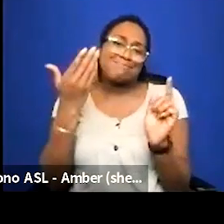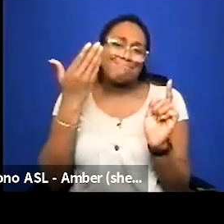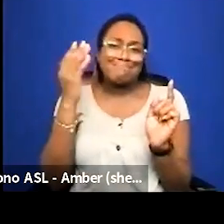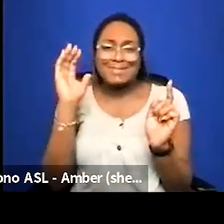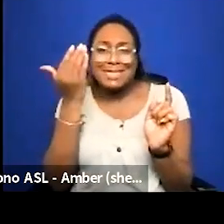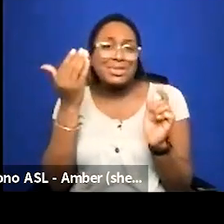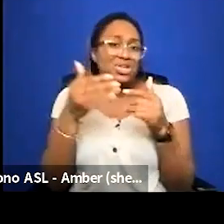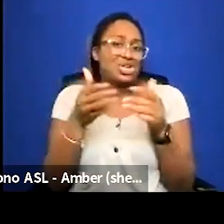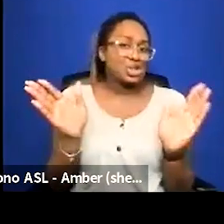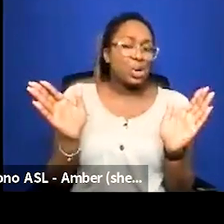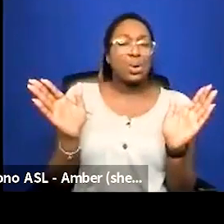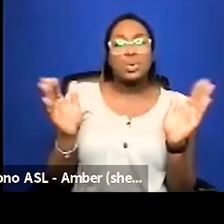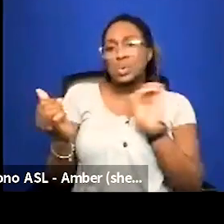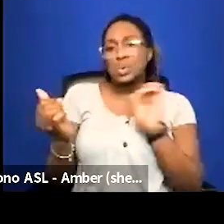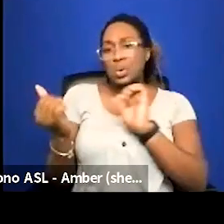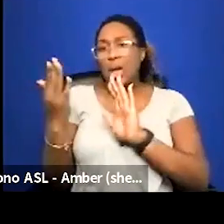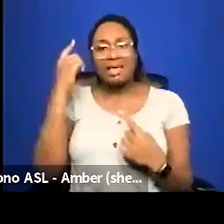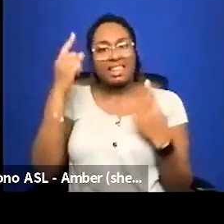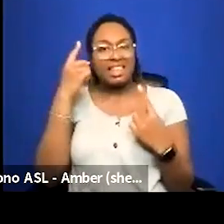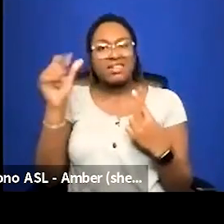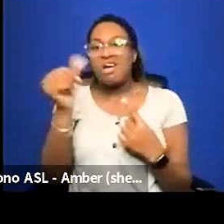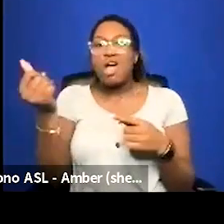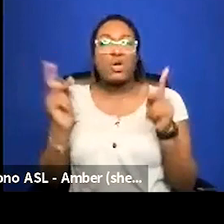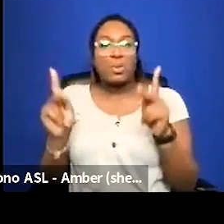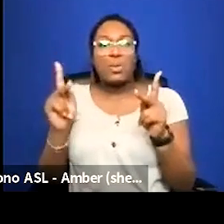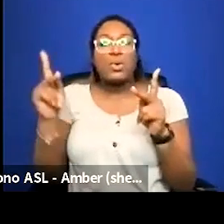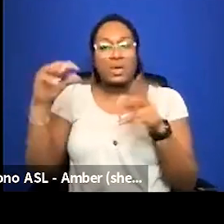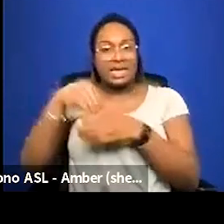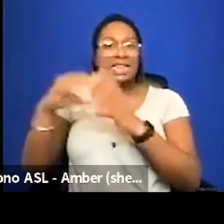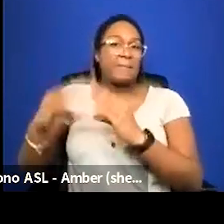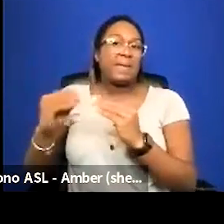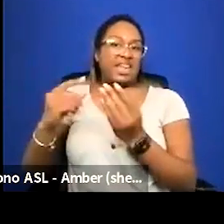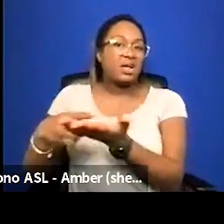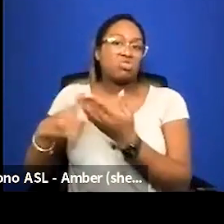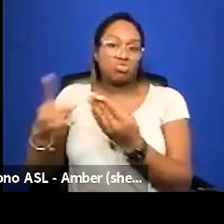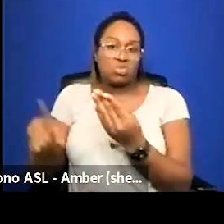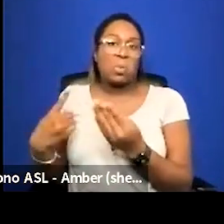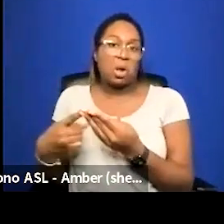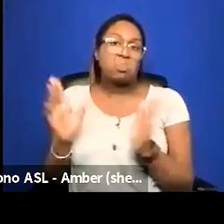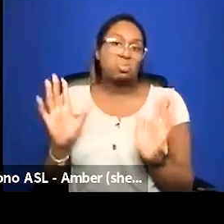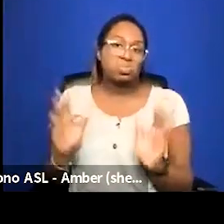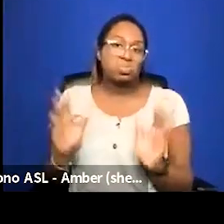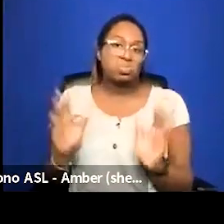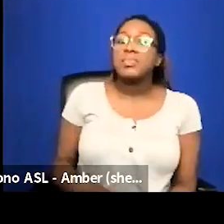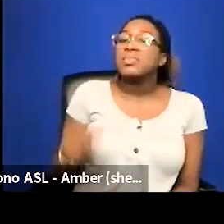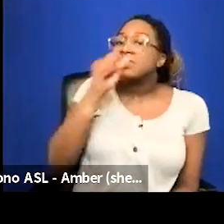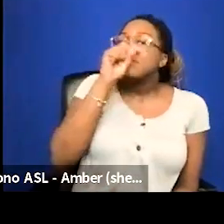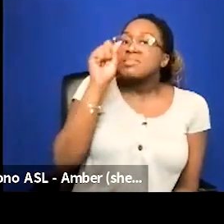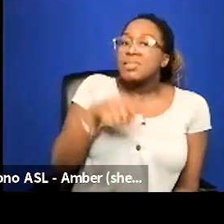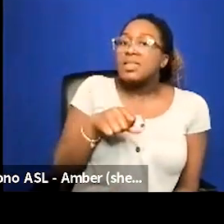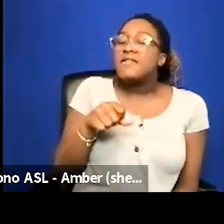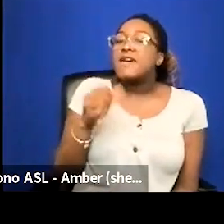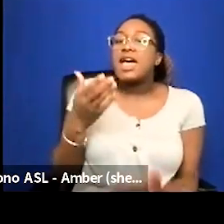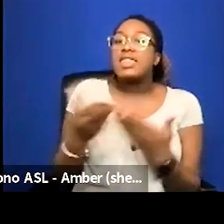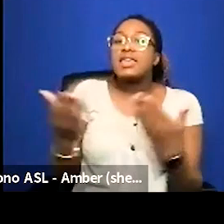way that i think about it and the other folks who were at that meeting that i talked about well and what i love about thinking about things like